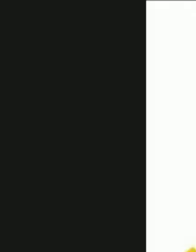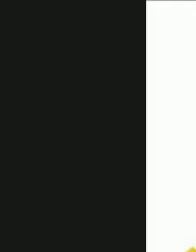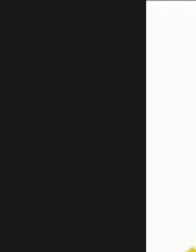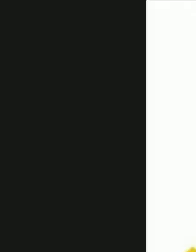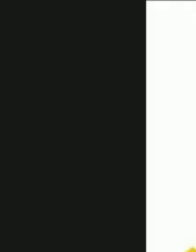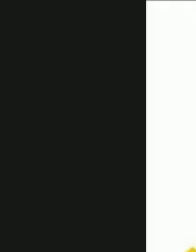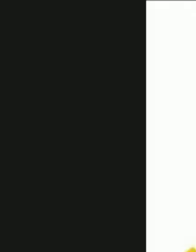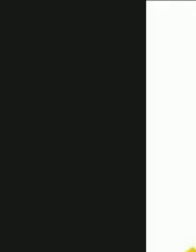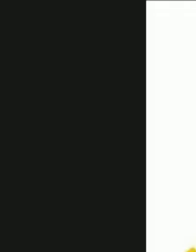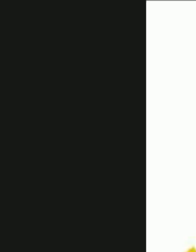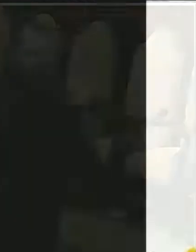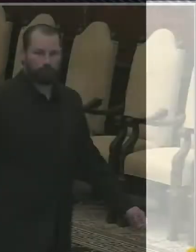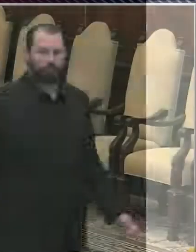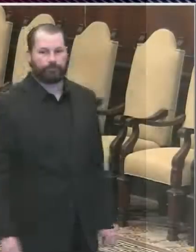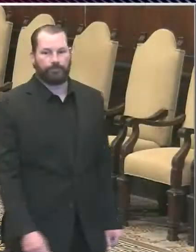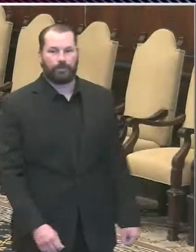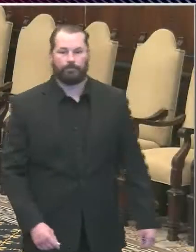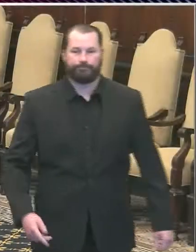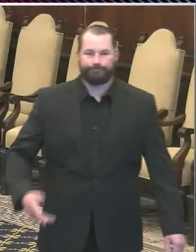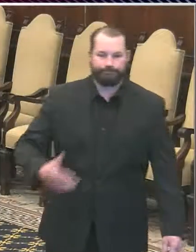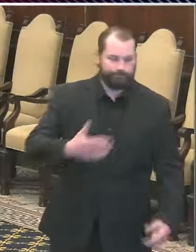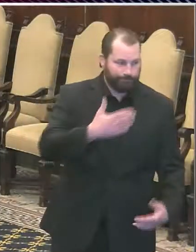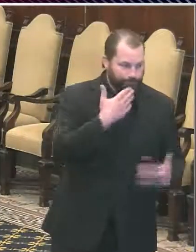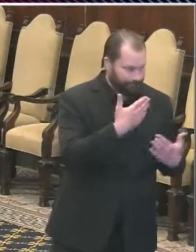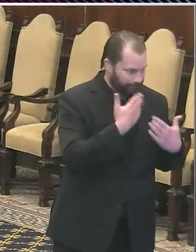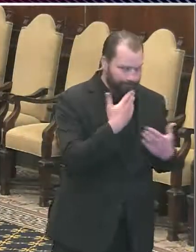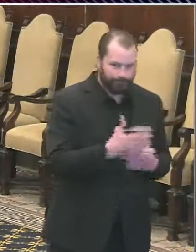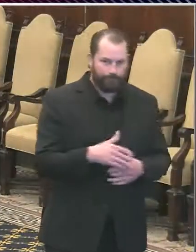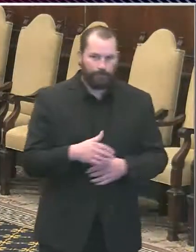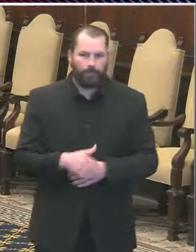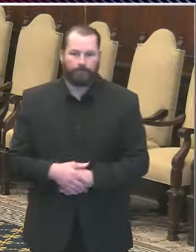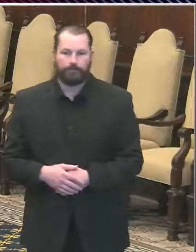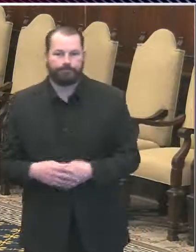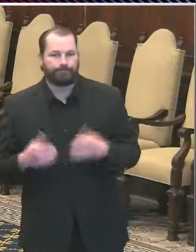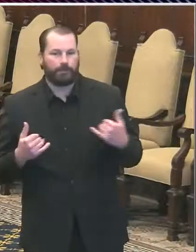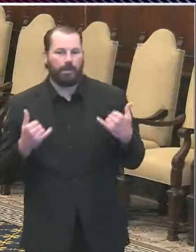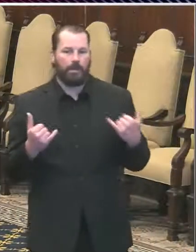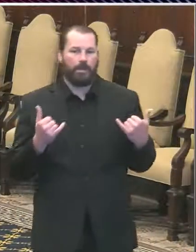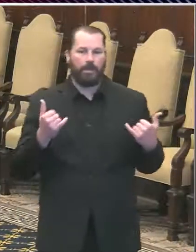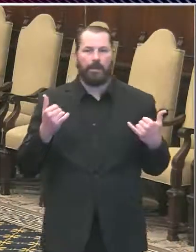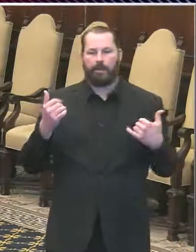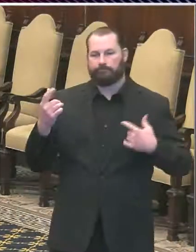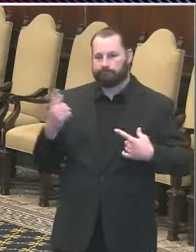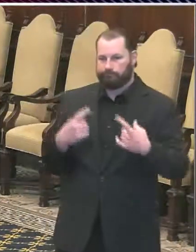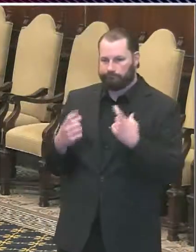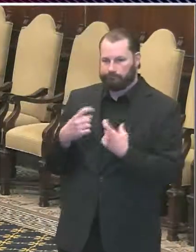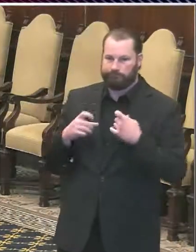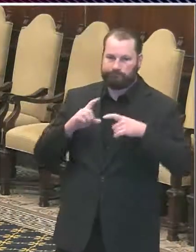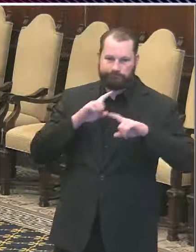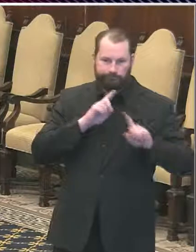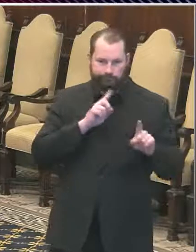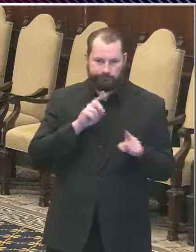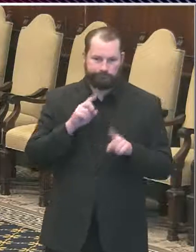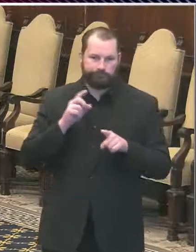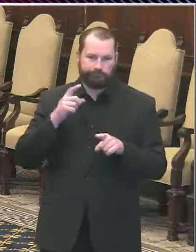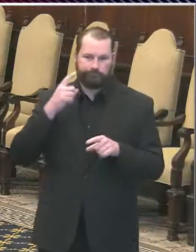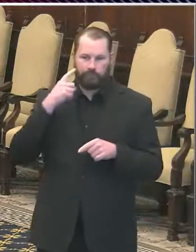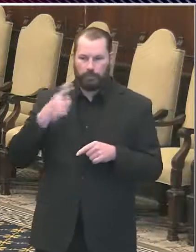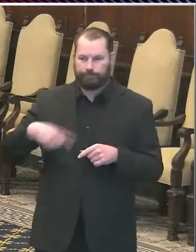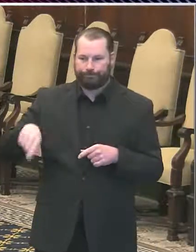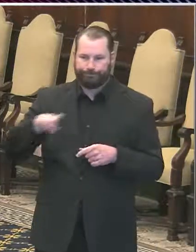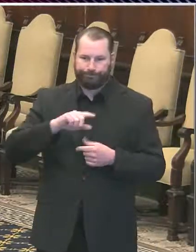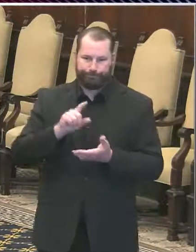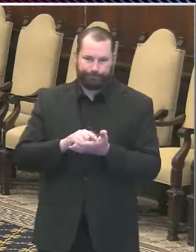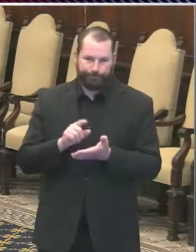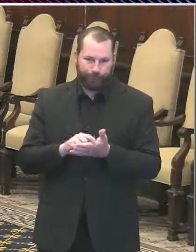Great. Thank you so much, Armando. We will now move to our Q&A portion for members of the media. I would like to ask